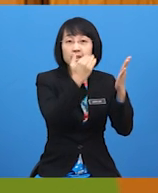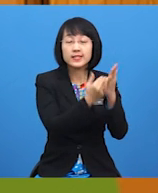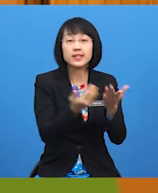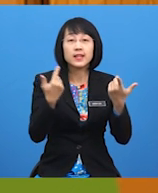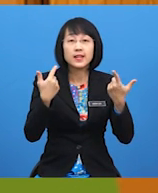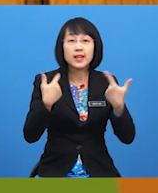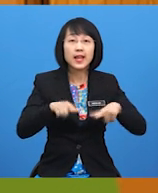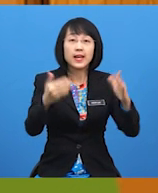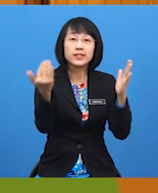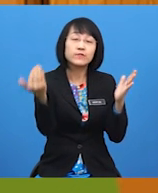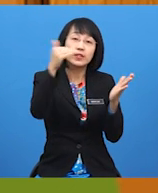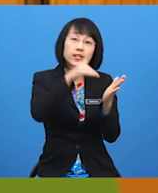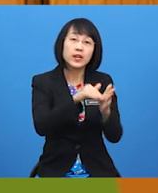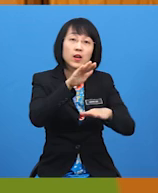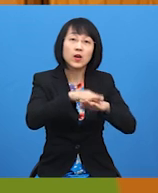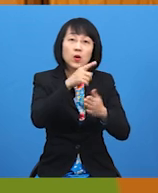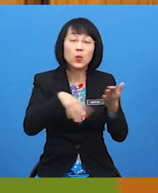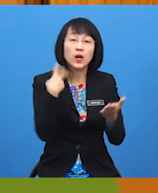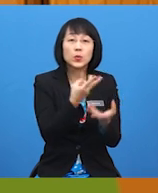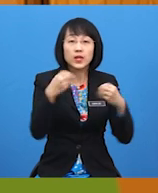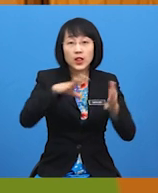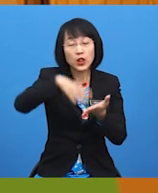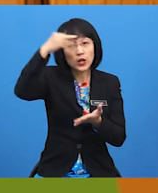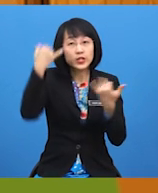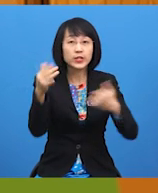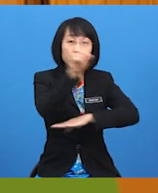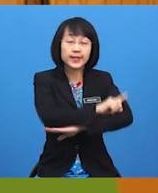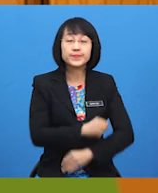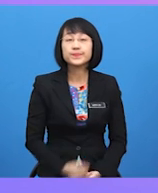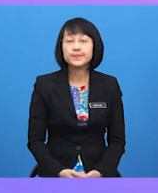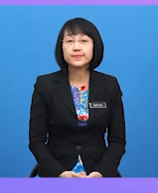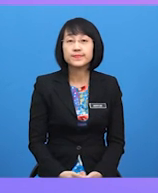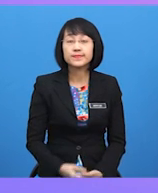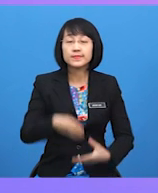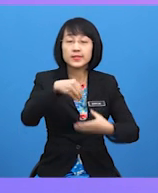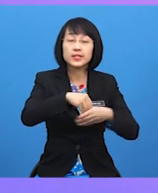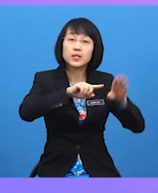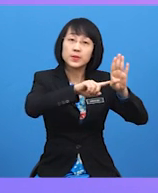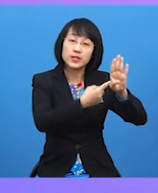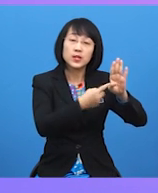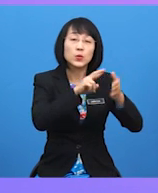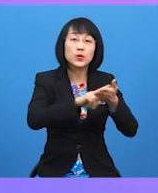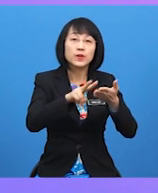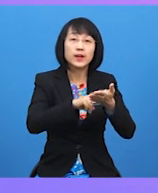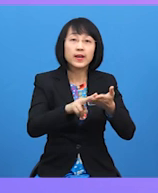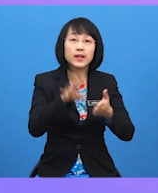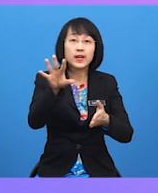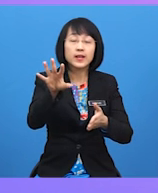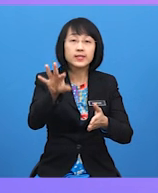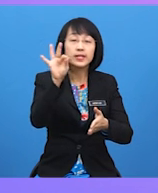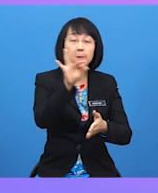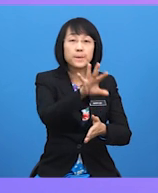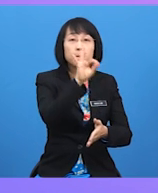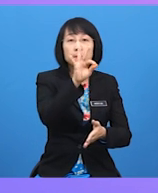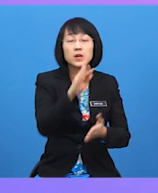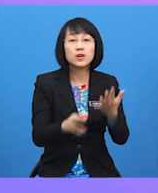Let's recap on what we've learned today. In the beginning, we read a sample review